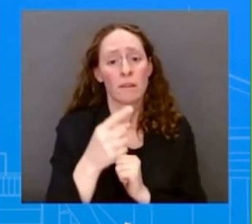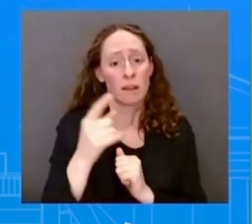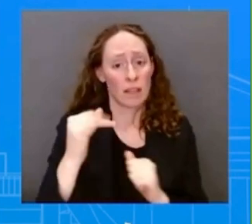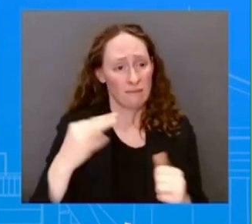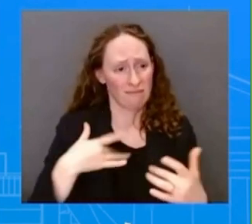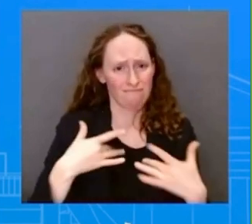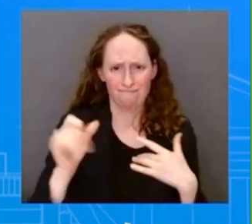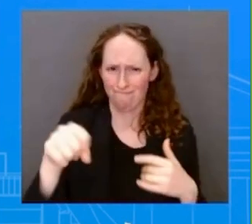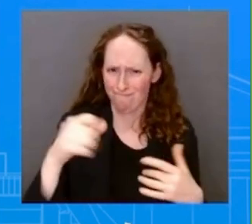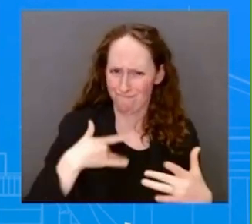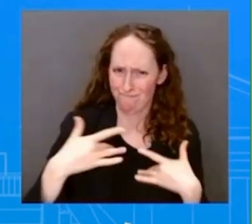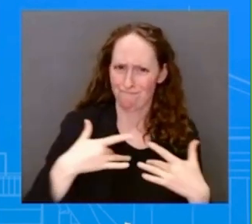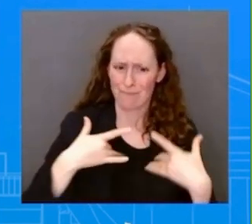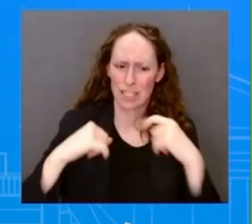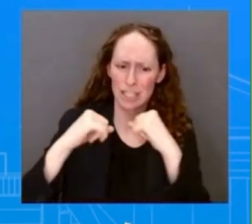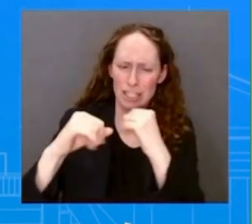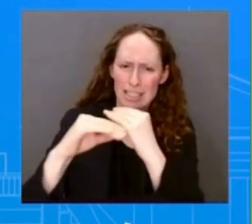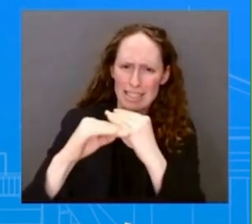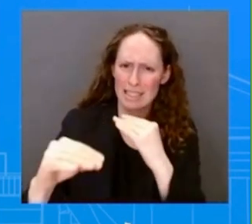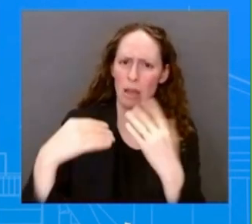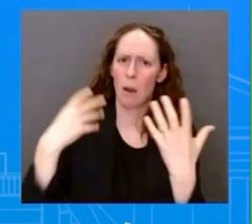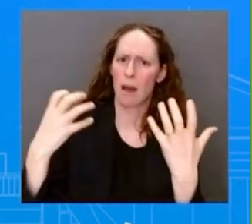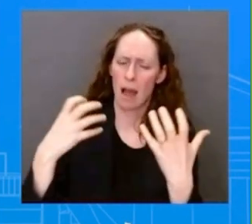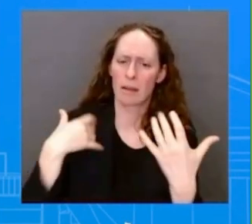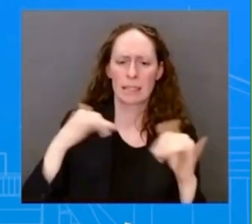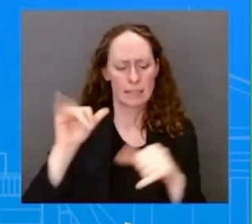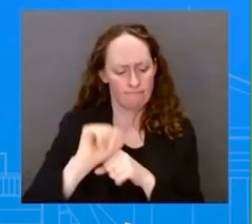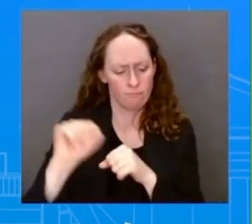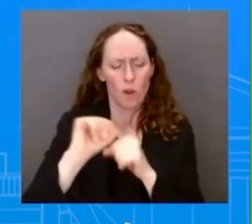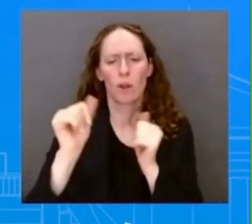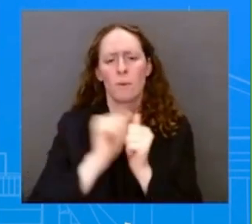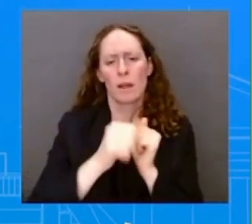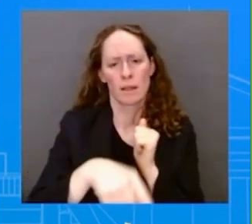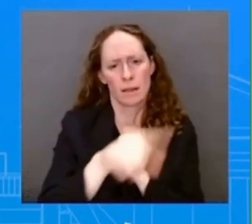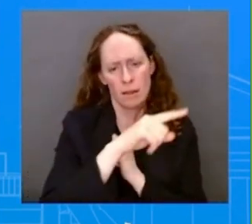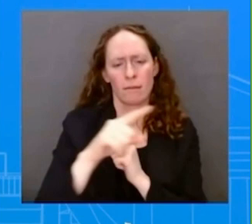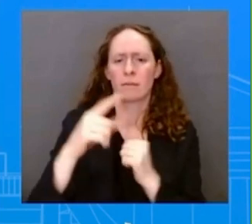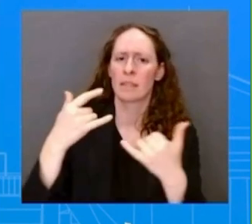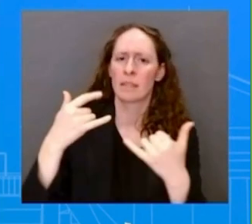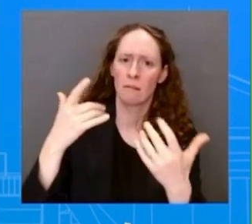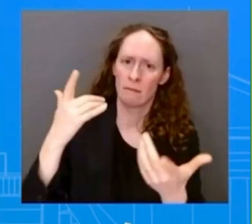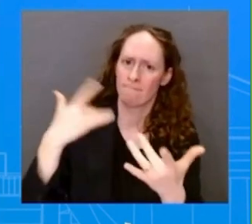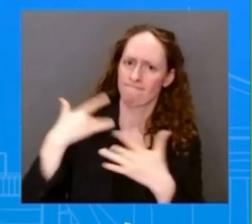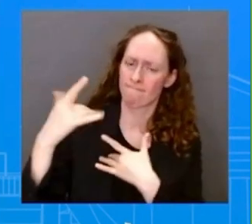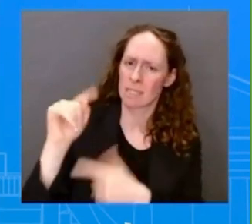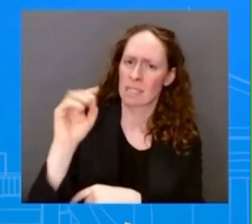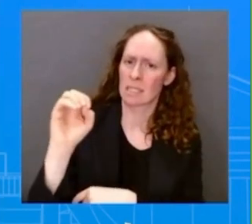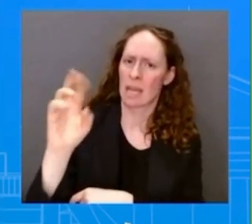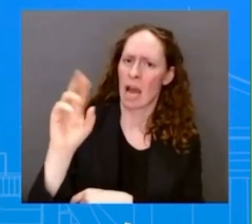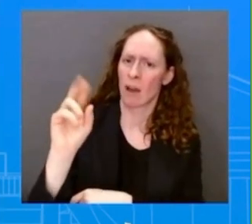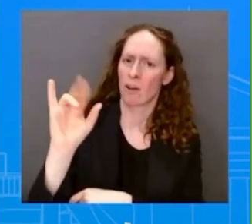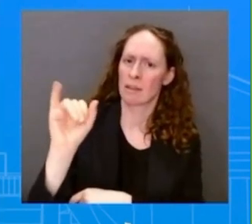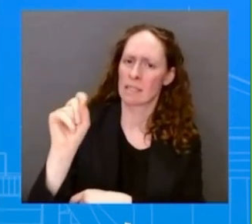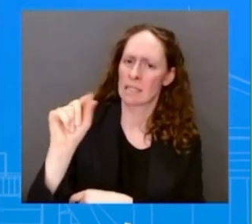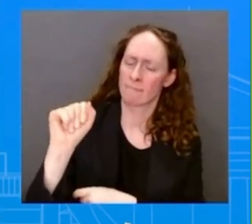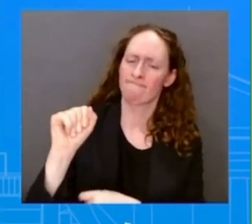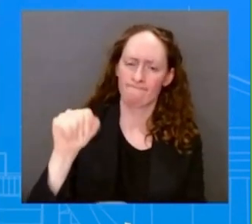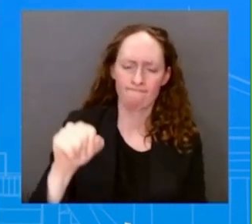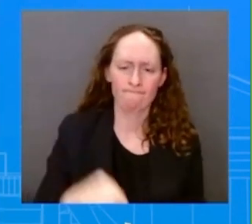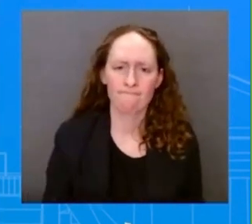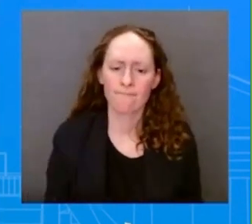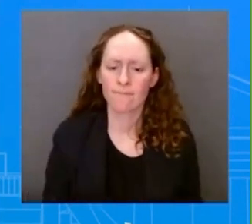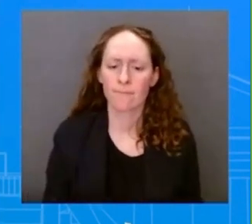And all that work will continue. One more thing. Is it true that Pakistan is providing some